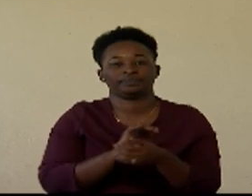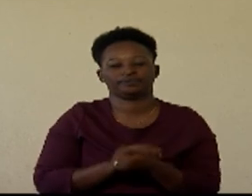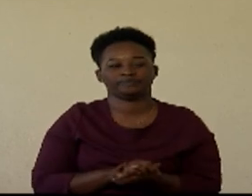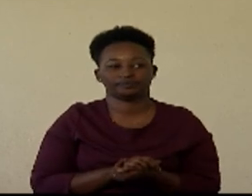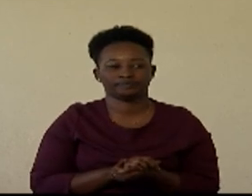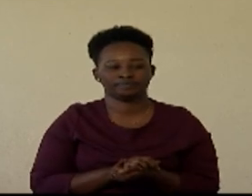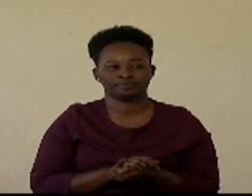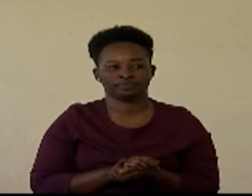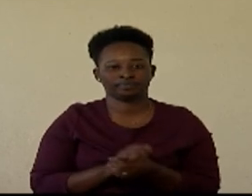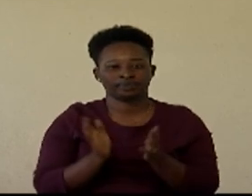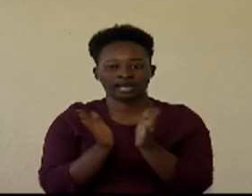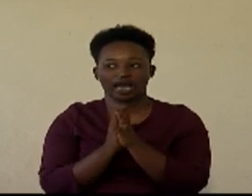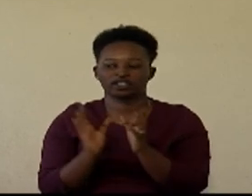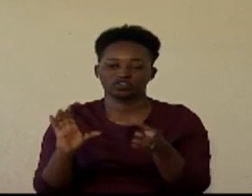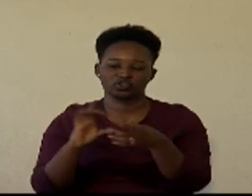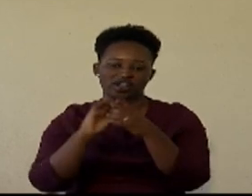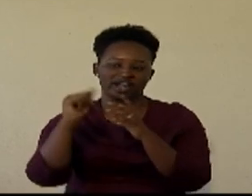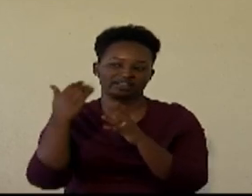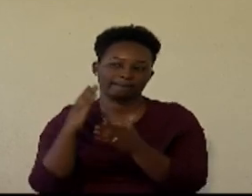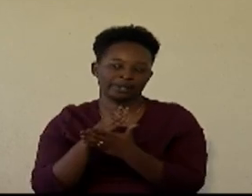and join other parts of the body